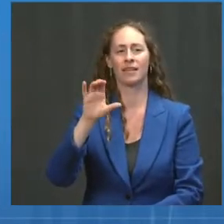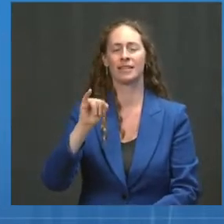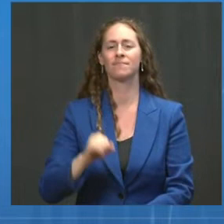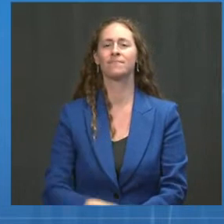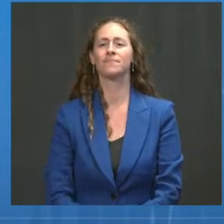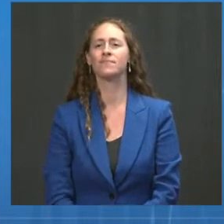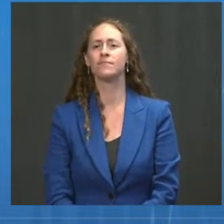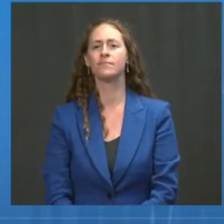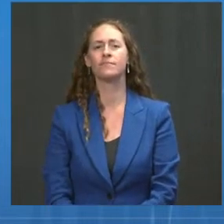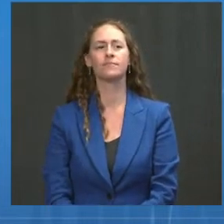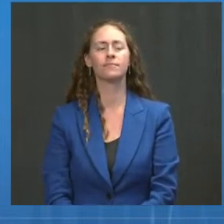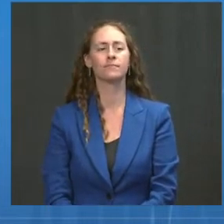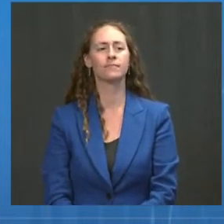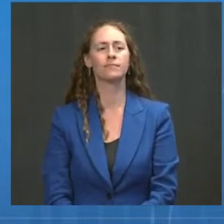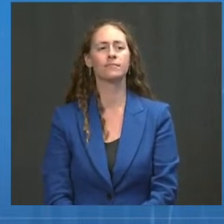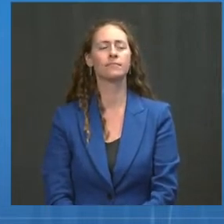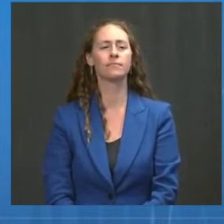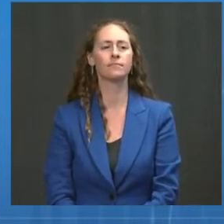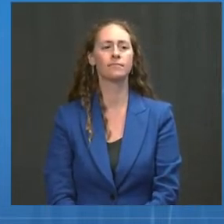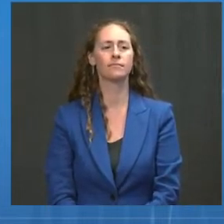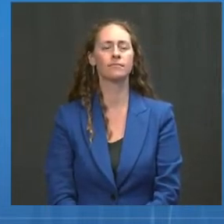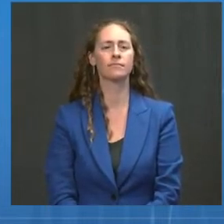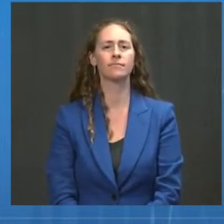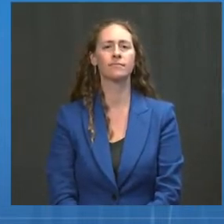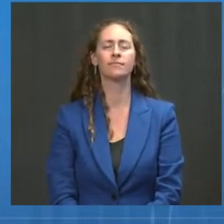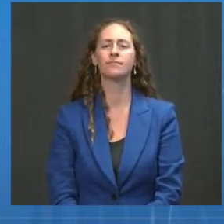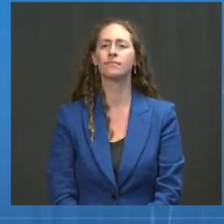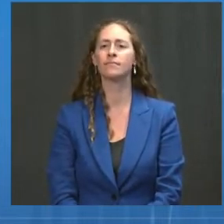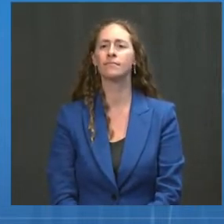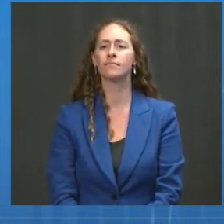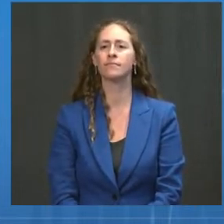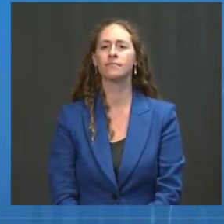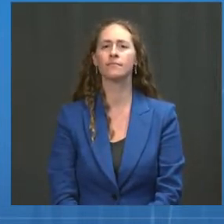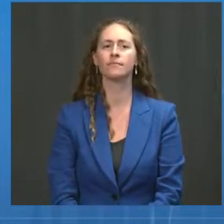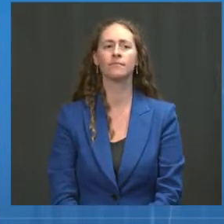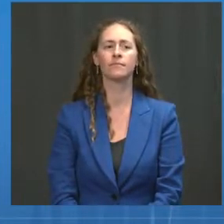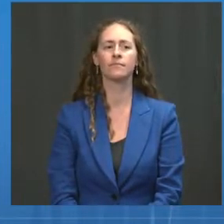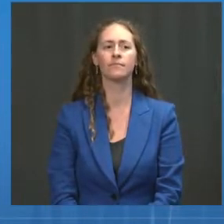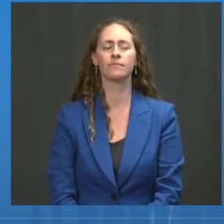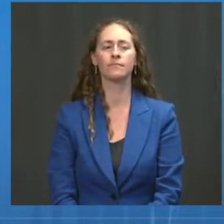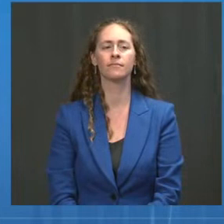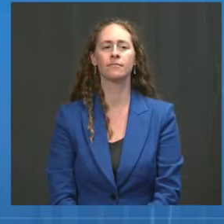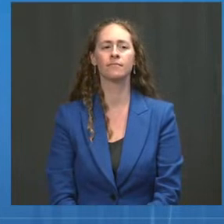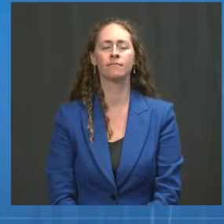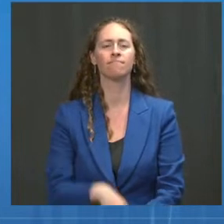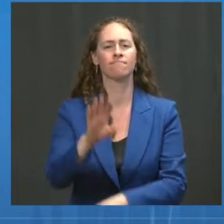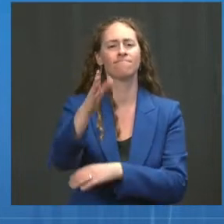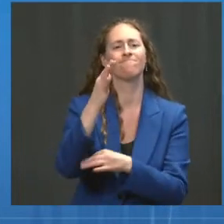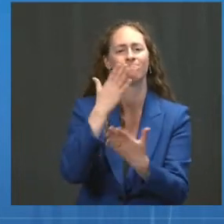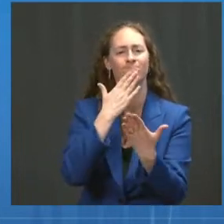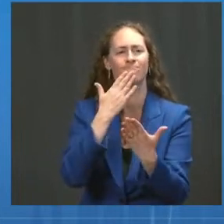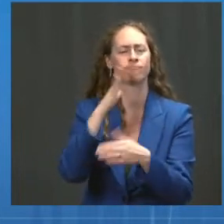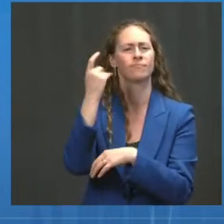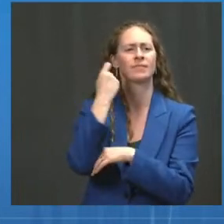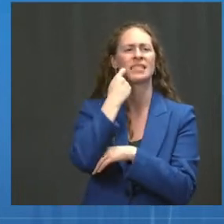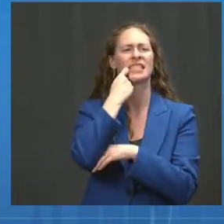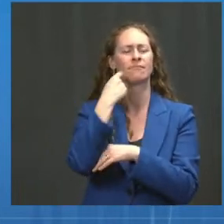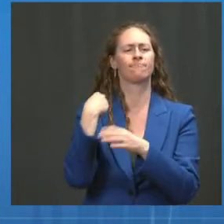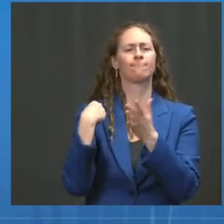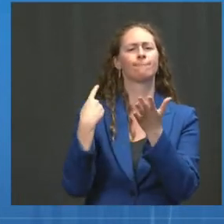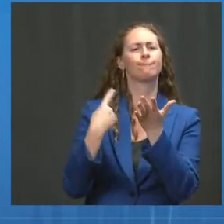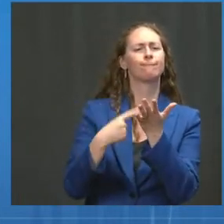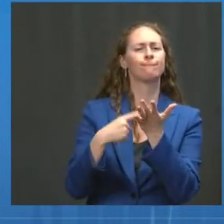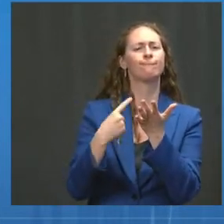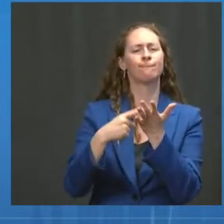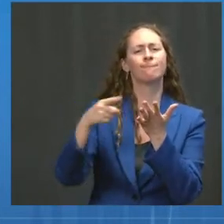Thank you very much, Dr. Walensky. What I'd like to do over the next couple of minutes is provide you with the immunological